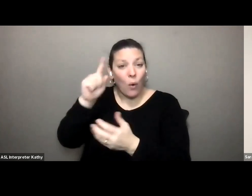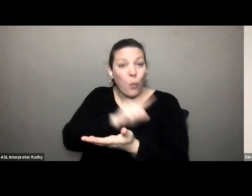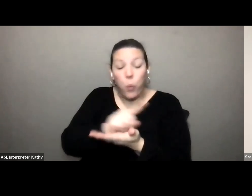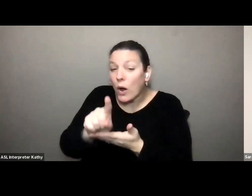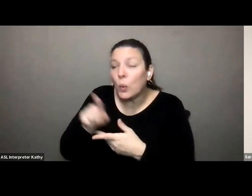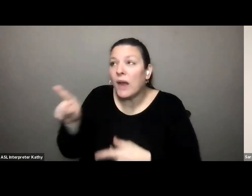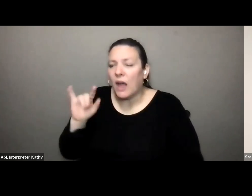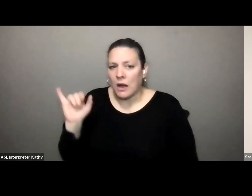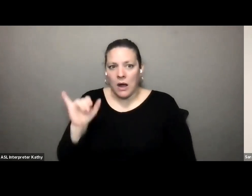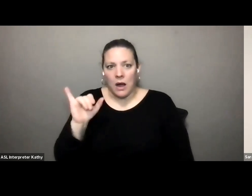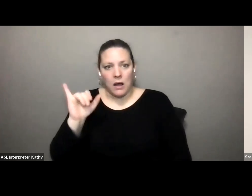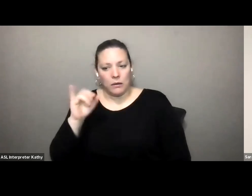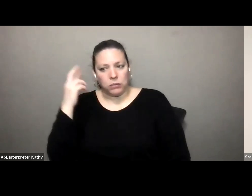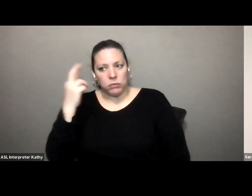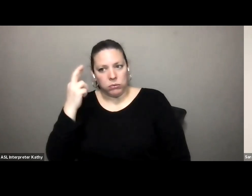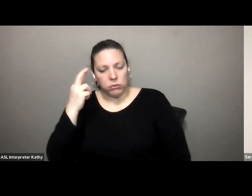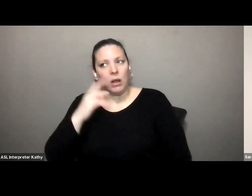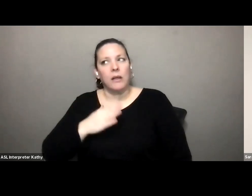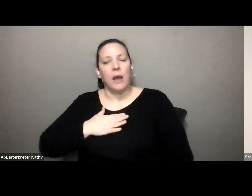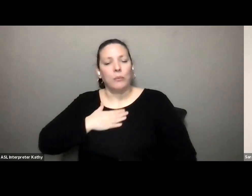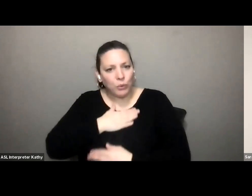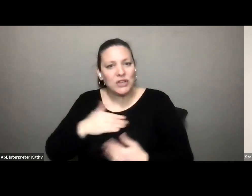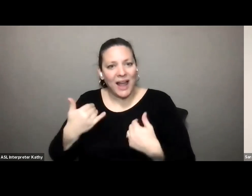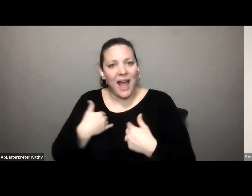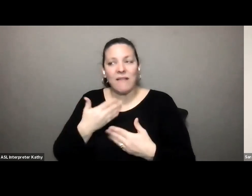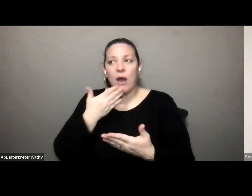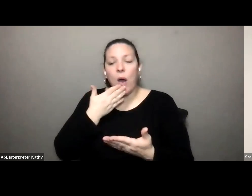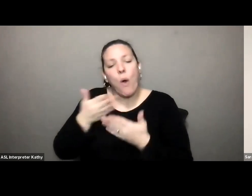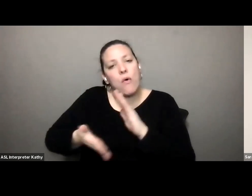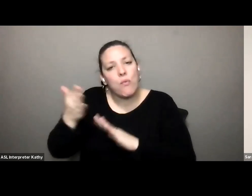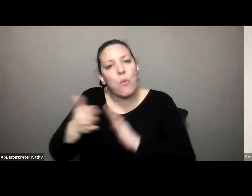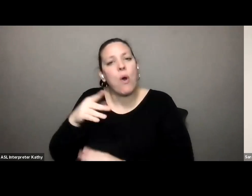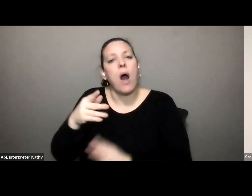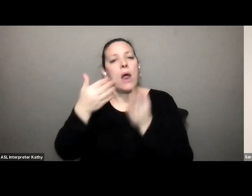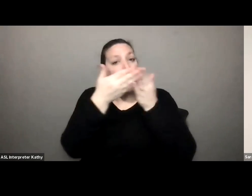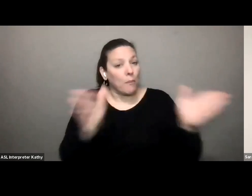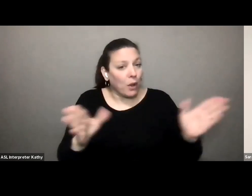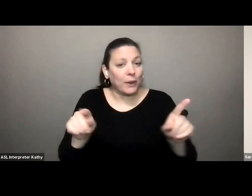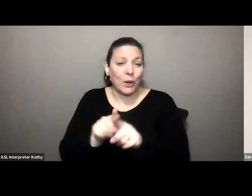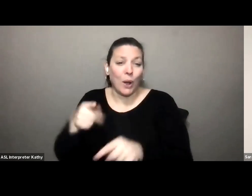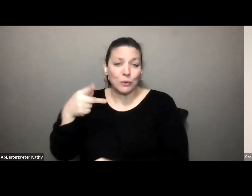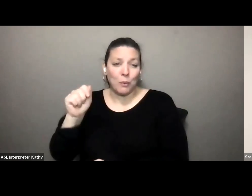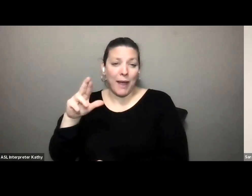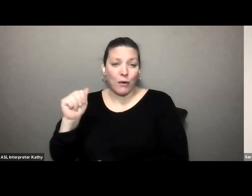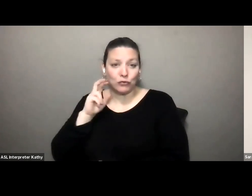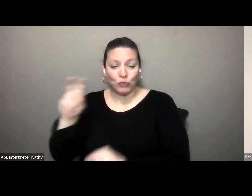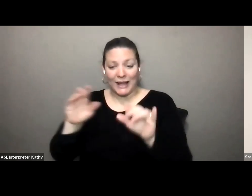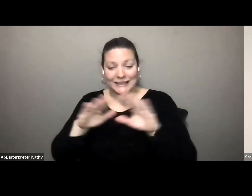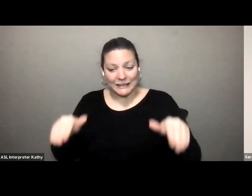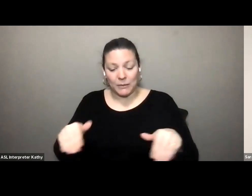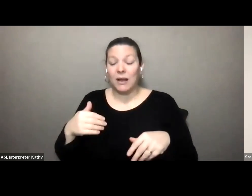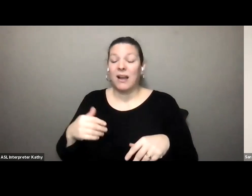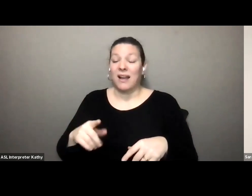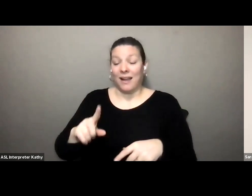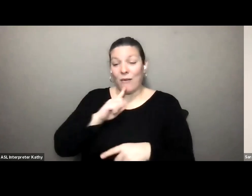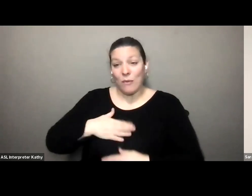the ability to have a well-run public and paratransit system so i really appreciate that you guys invited me here